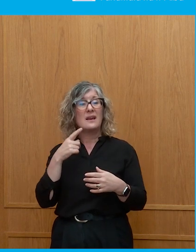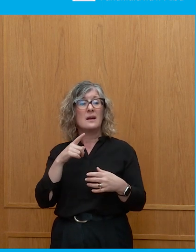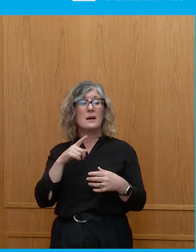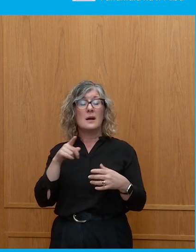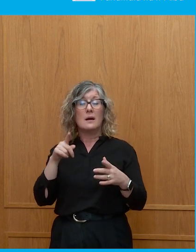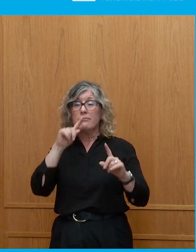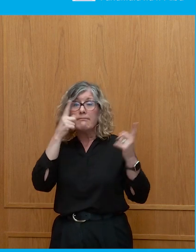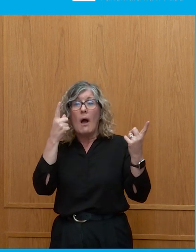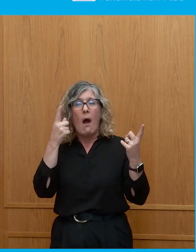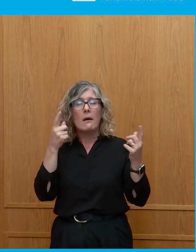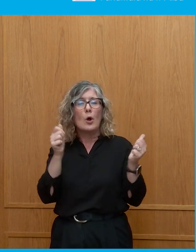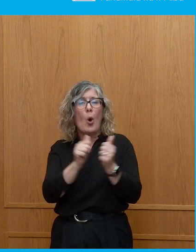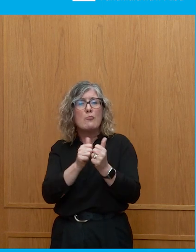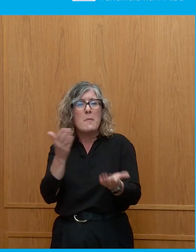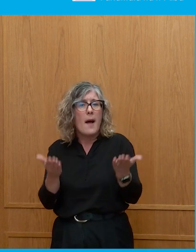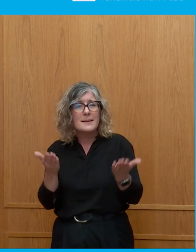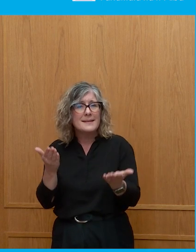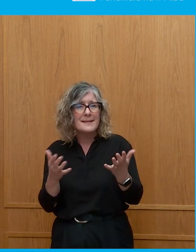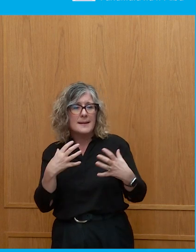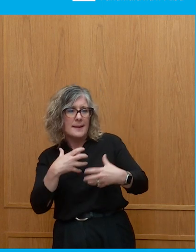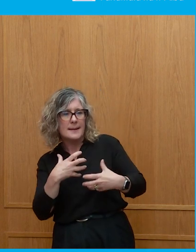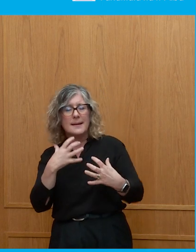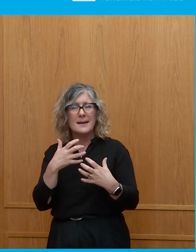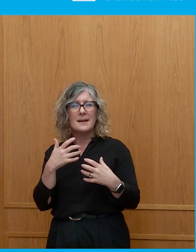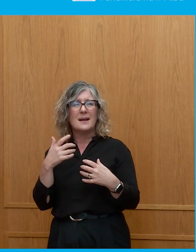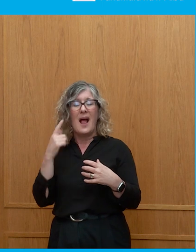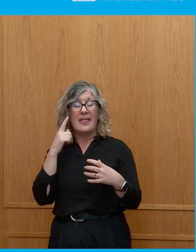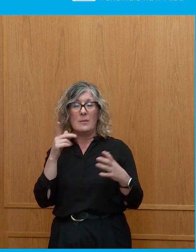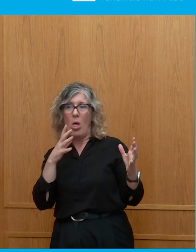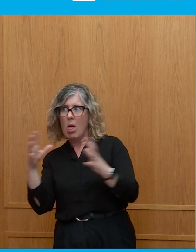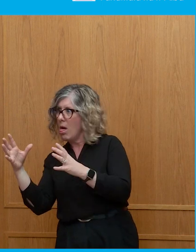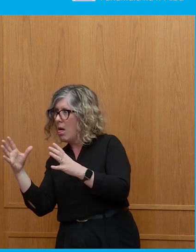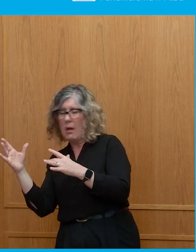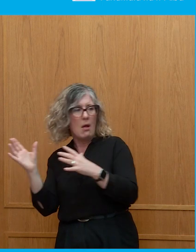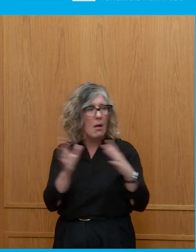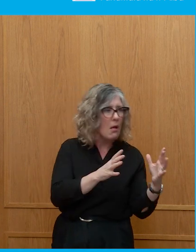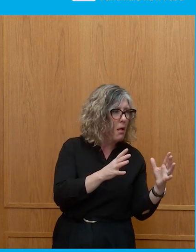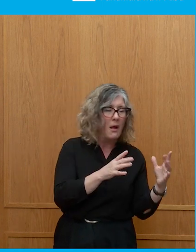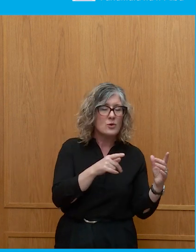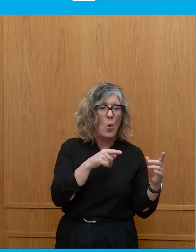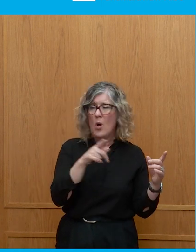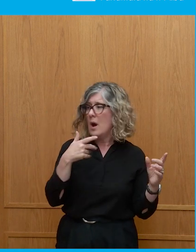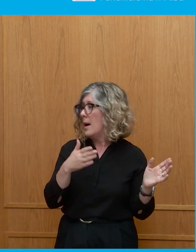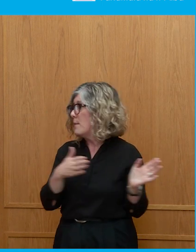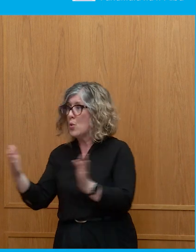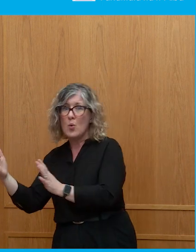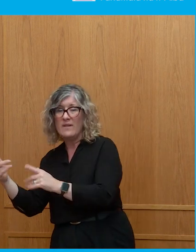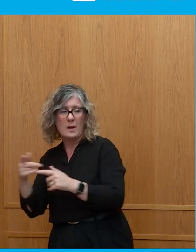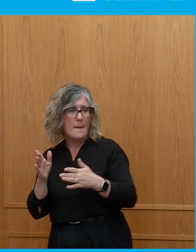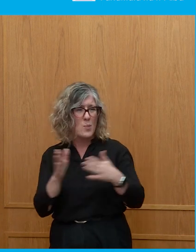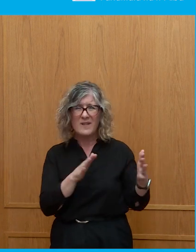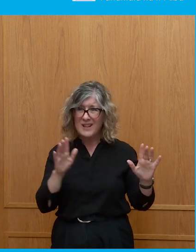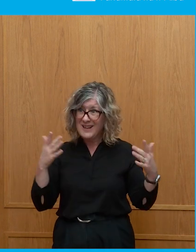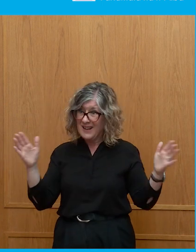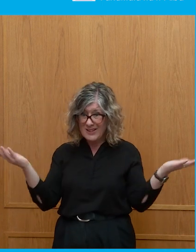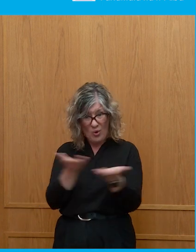this fragmentation or balkanization and the center of the party kind of both sides moves to the extreme, just have a conversation with each